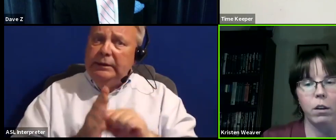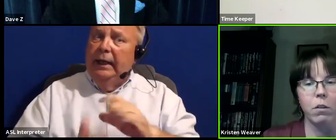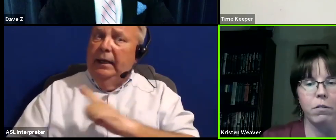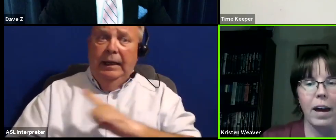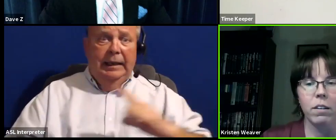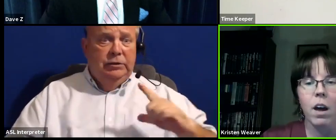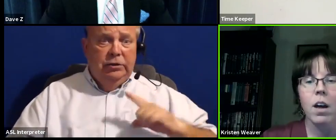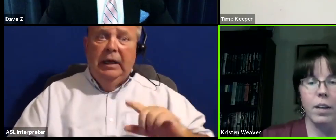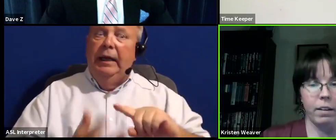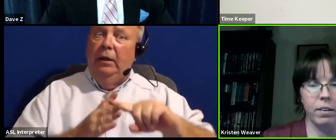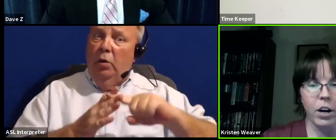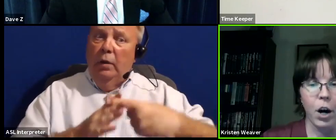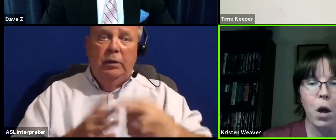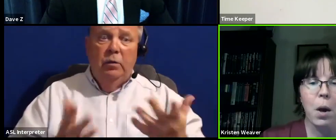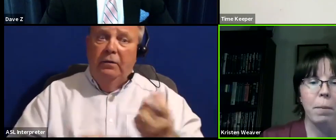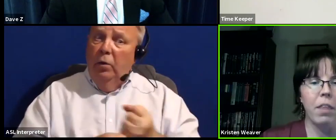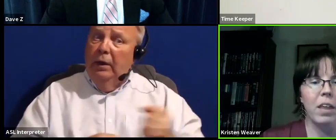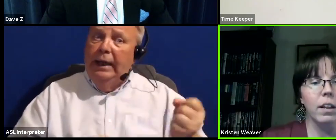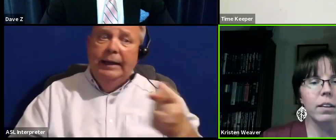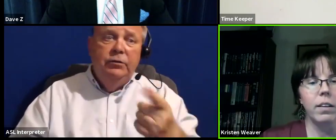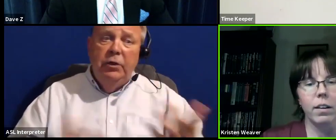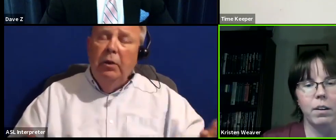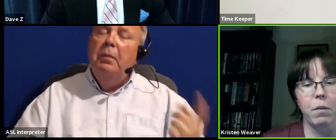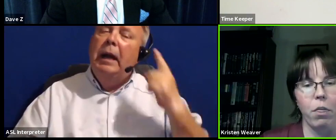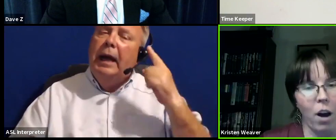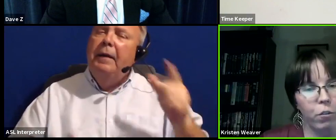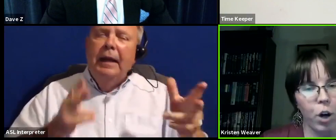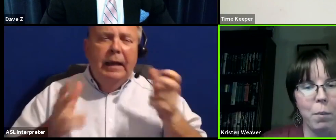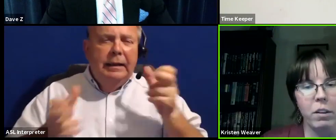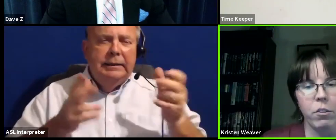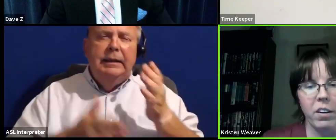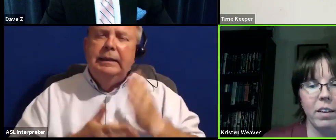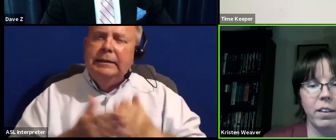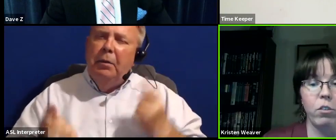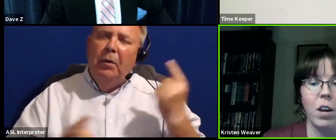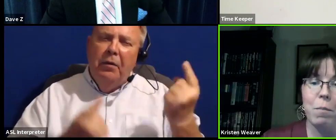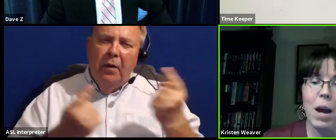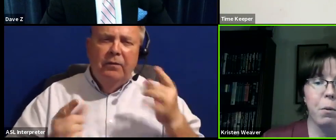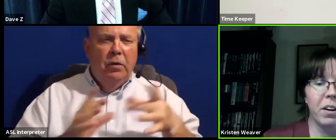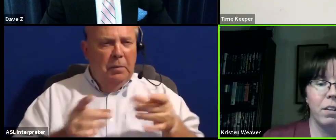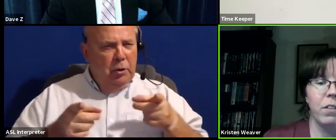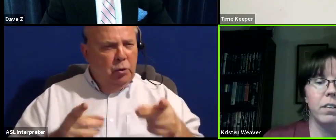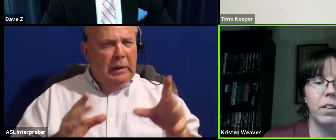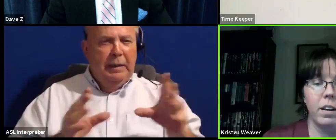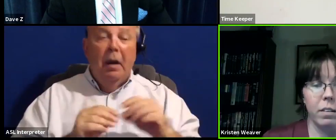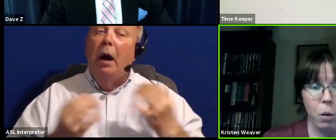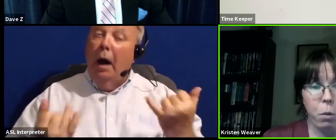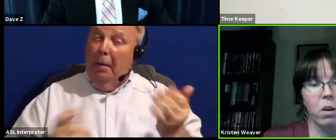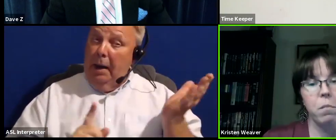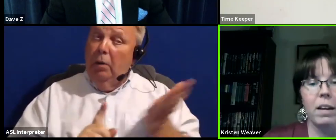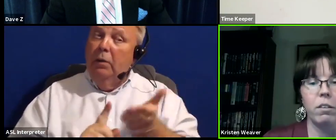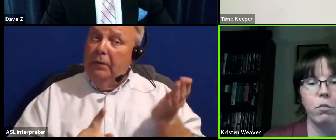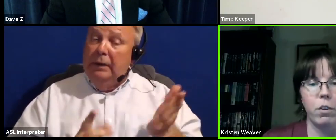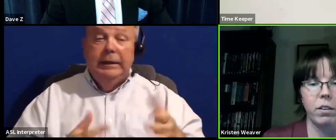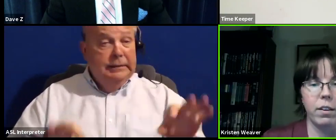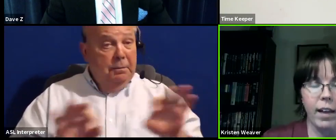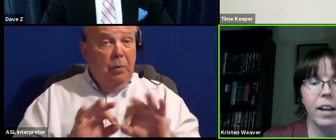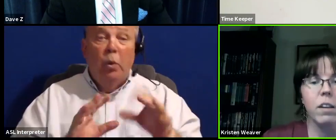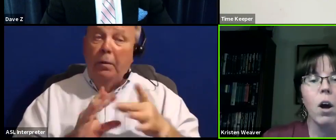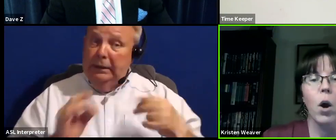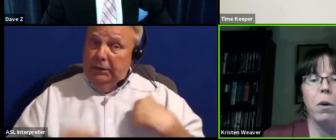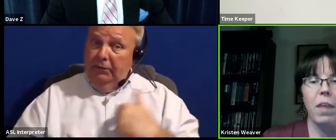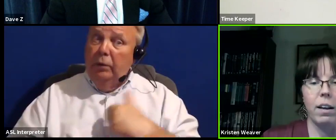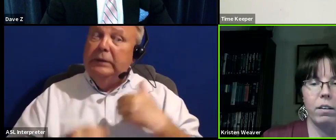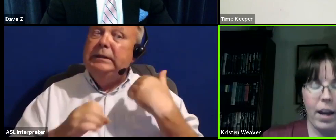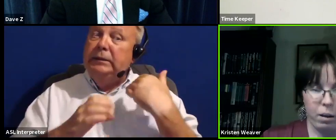going into effect next year. But I think listening to some of the thoughtful comments during that session, I'm now pretty convinced that it is an important message for us to